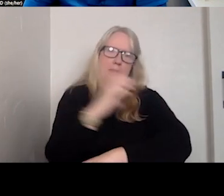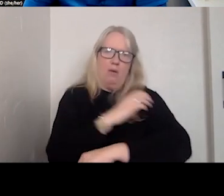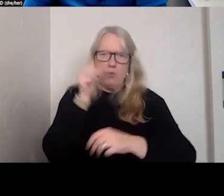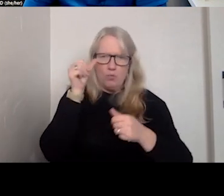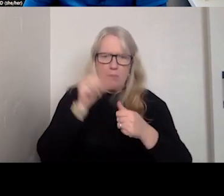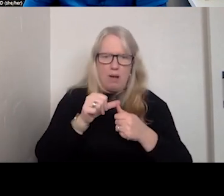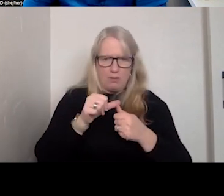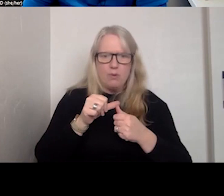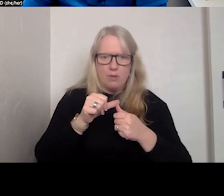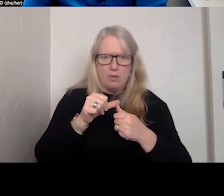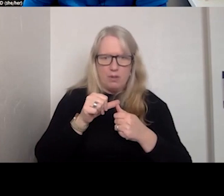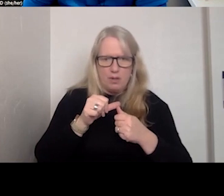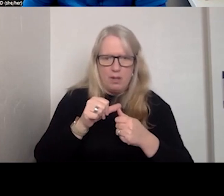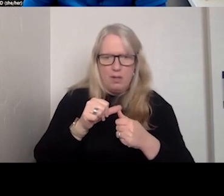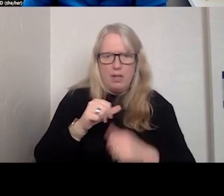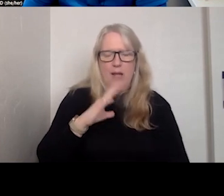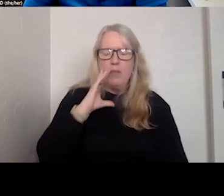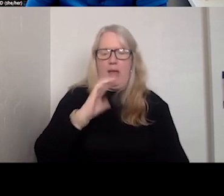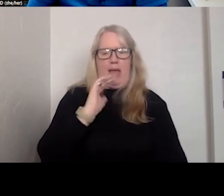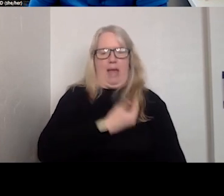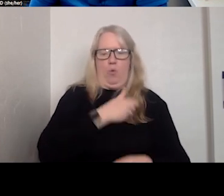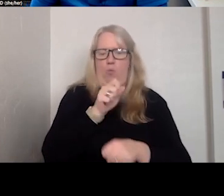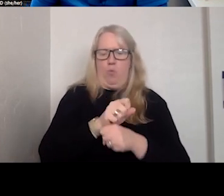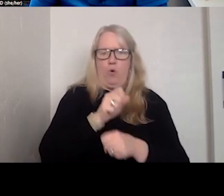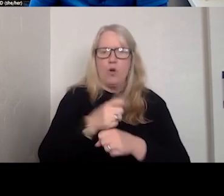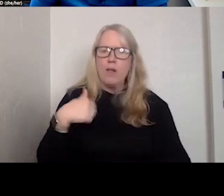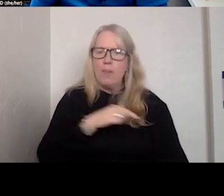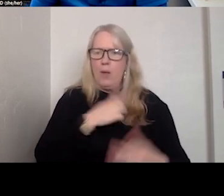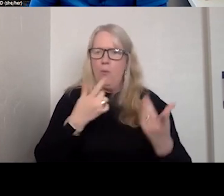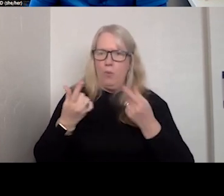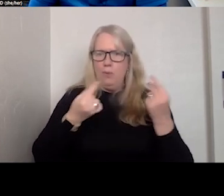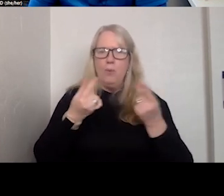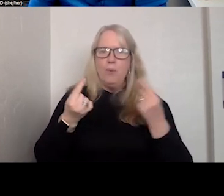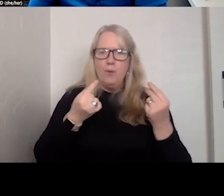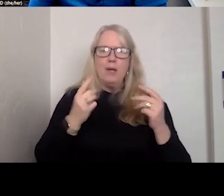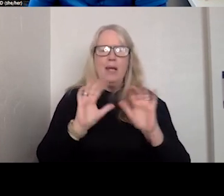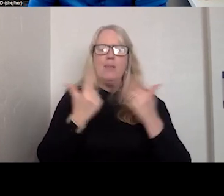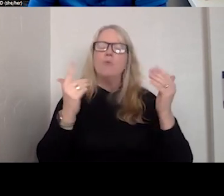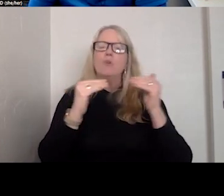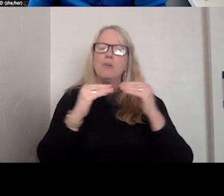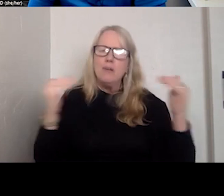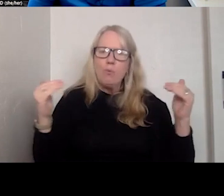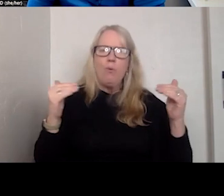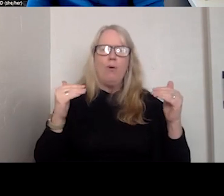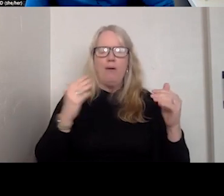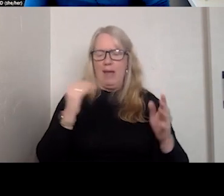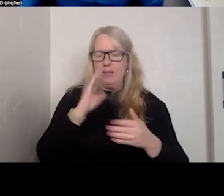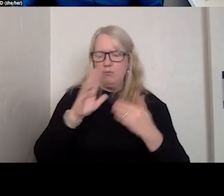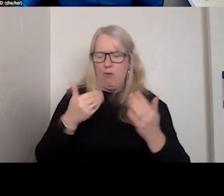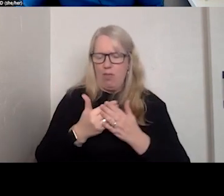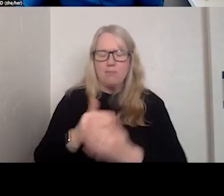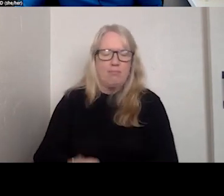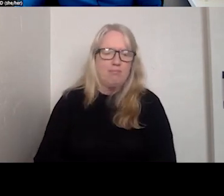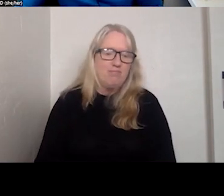of the work that we're doing and and how we're equal and all of in all of it.